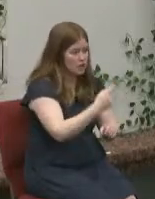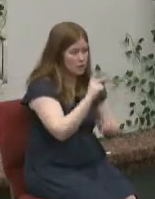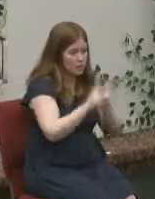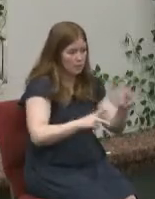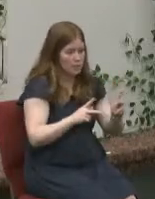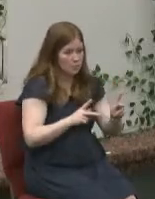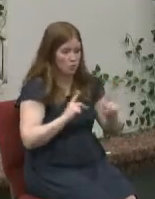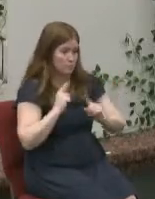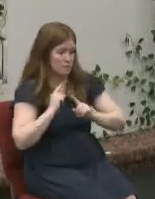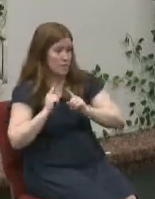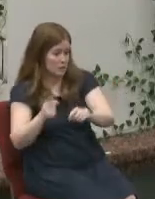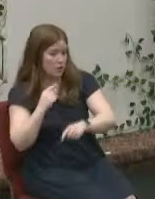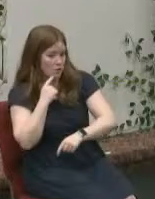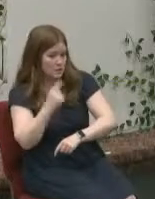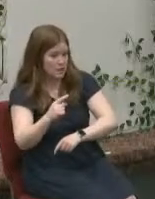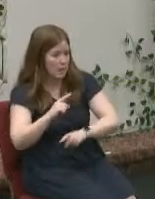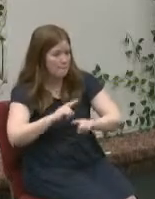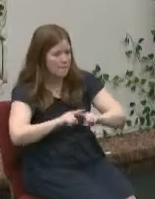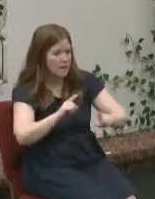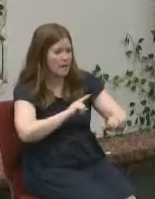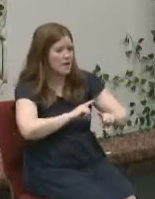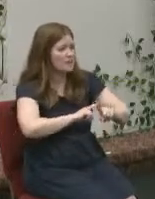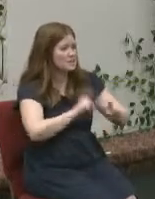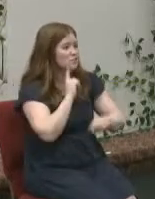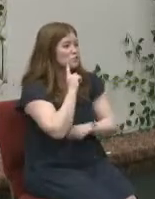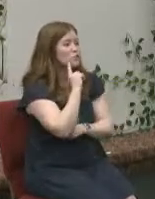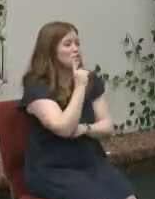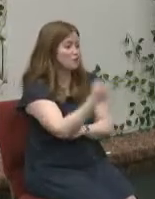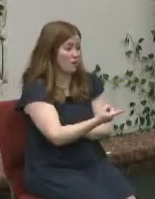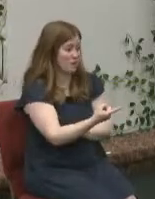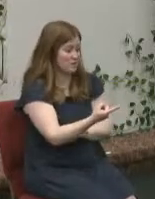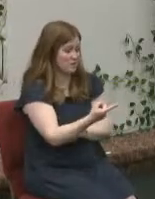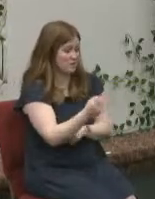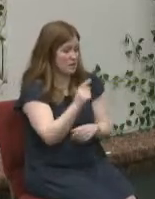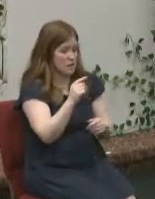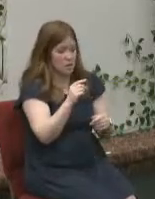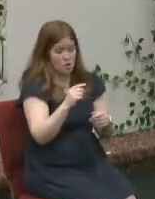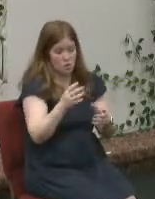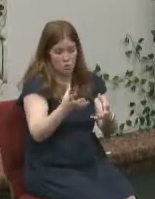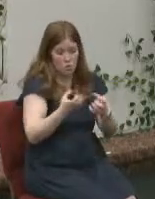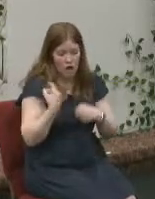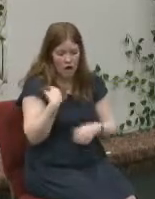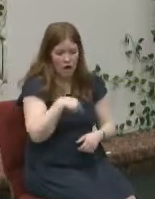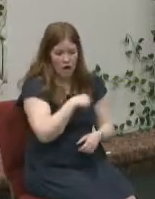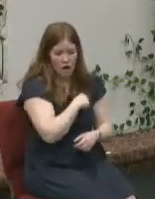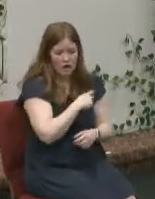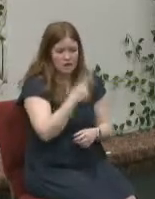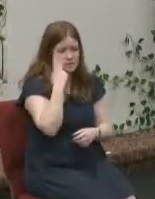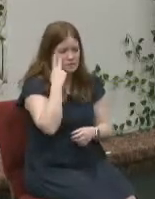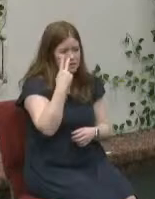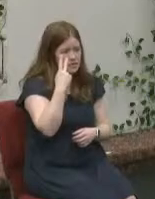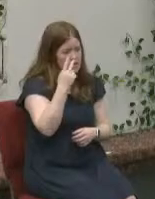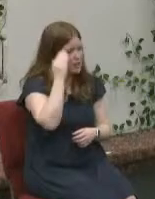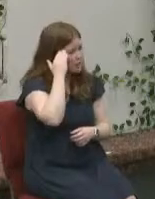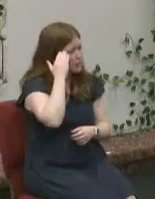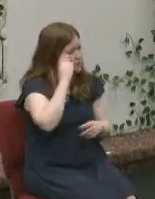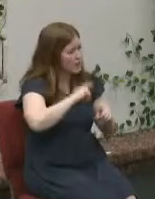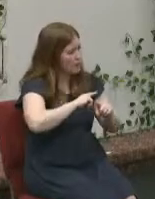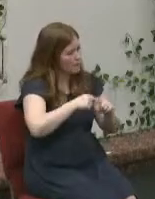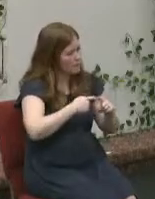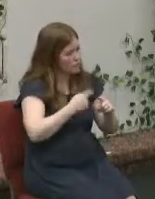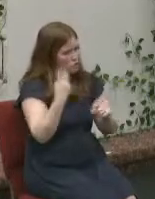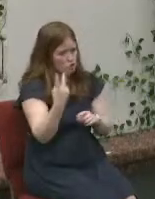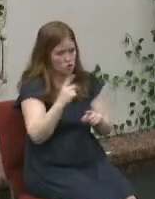the words are the same and matthew wants you and i as we finish this sermon today to do this he wants you to think about the two stories in contrast